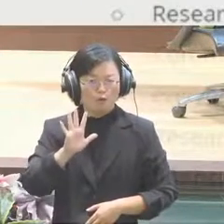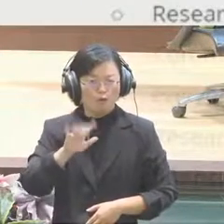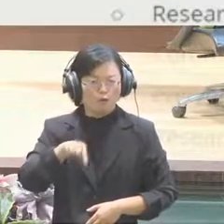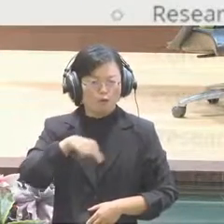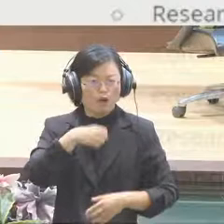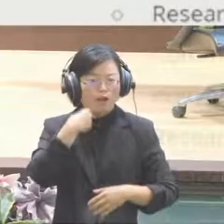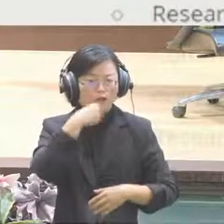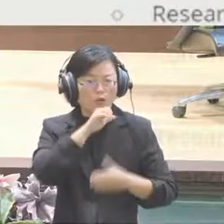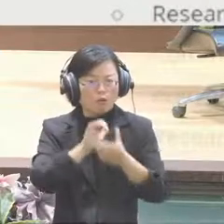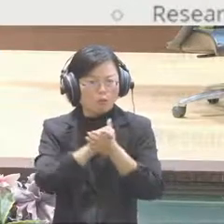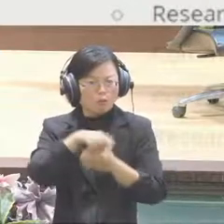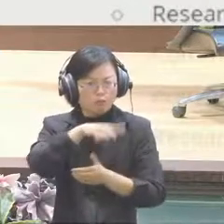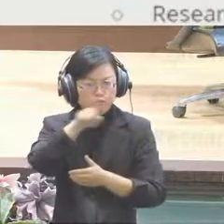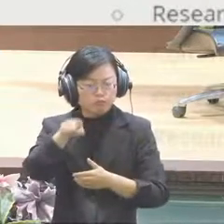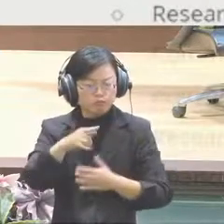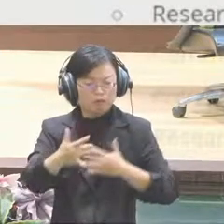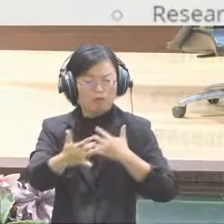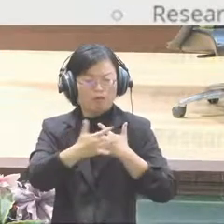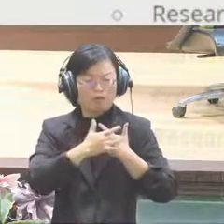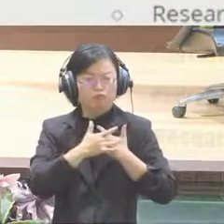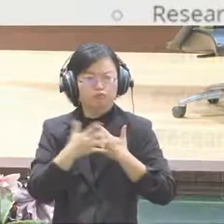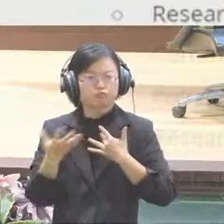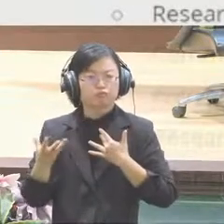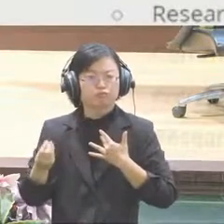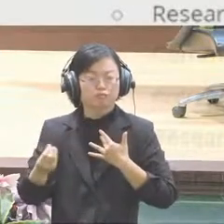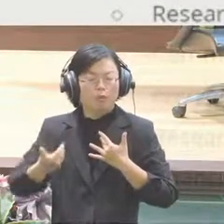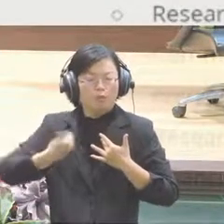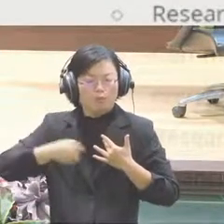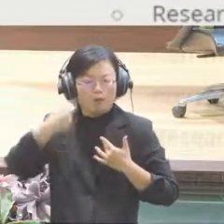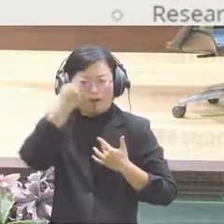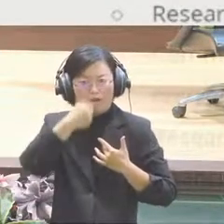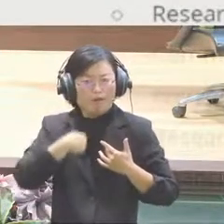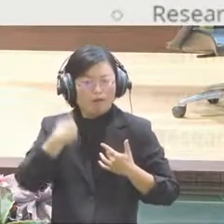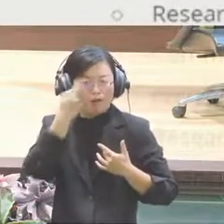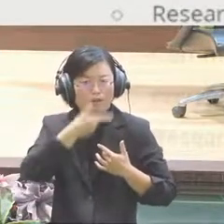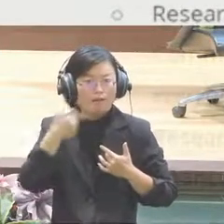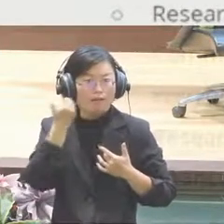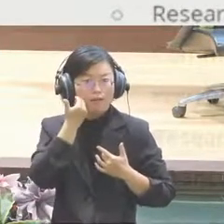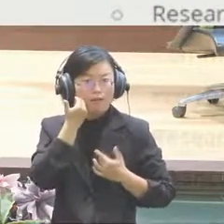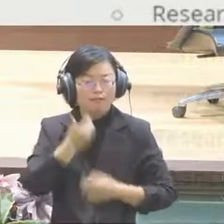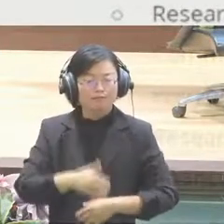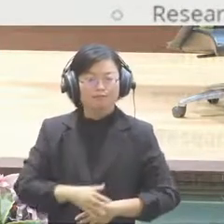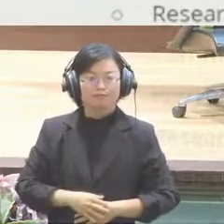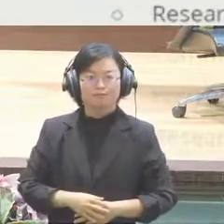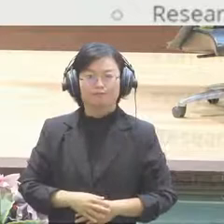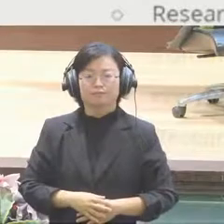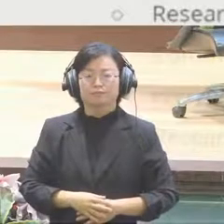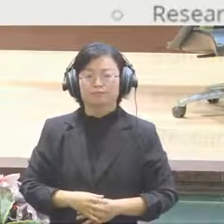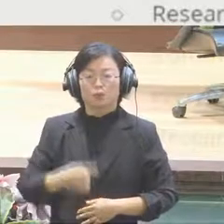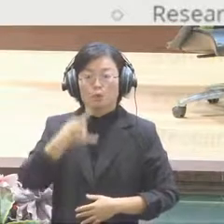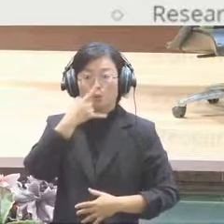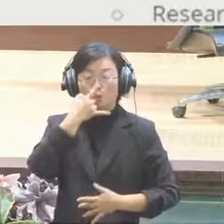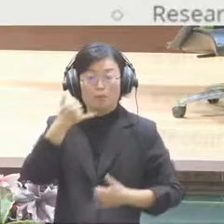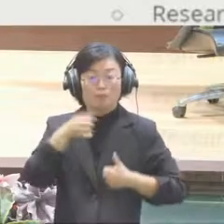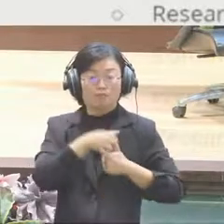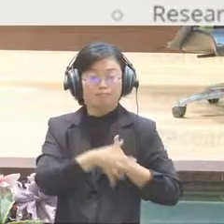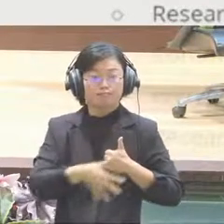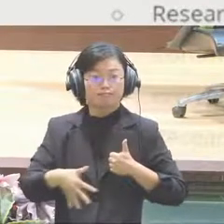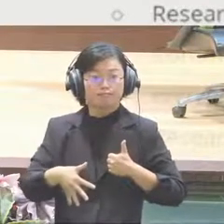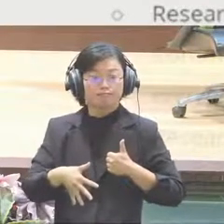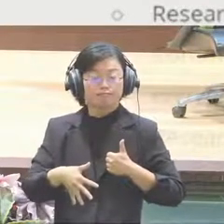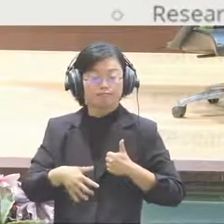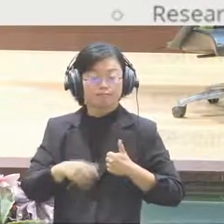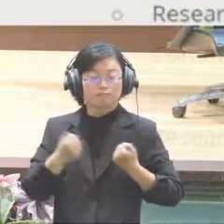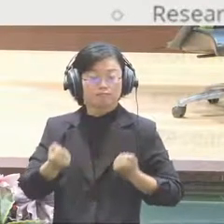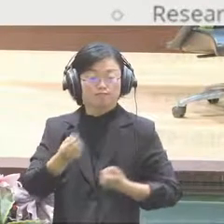information about our organization. We are a registered NGO in